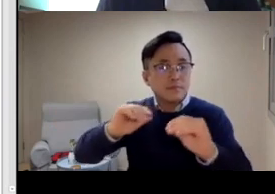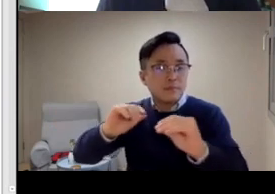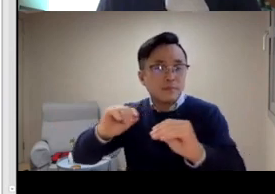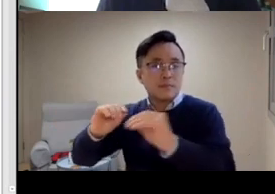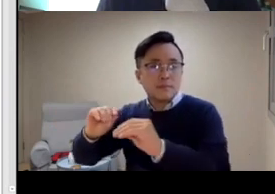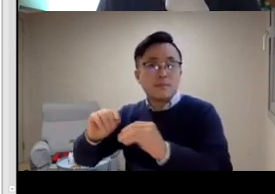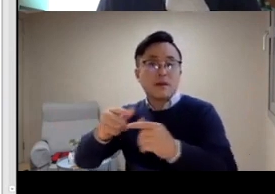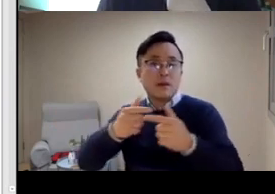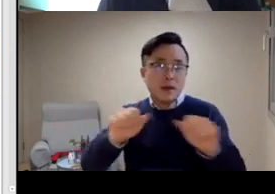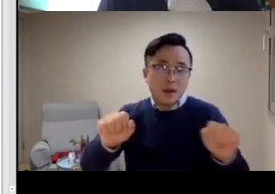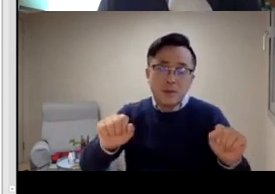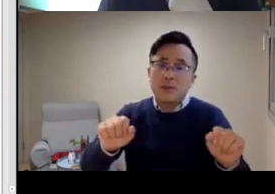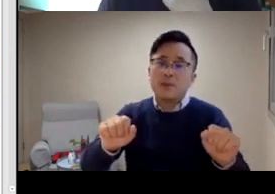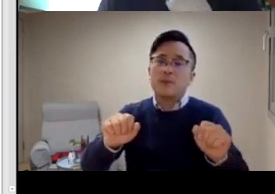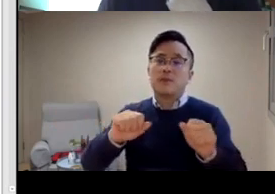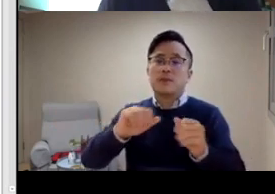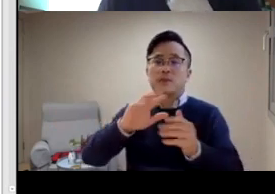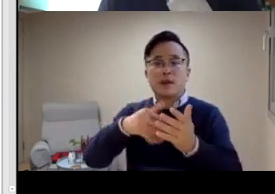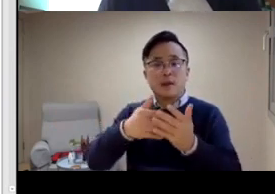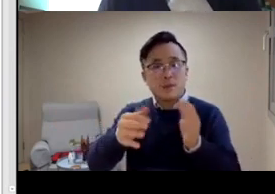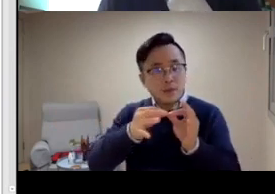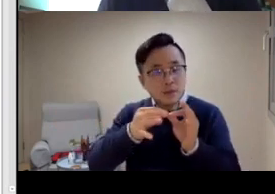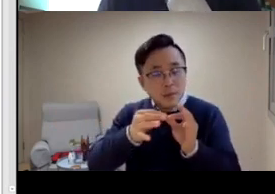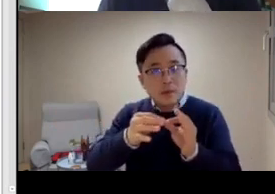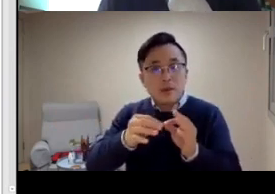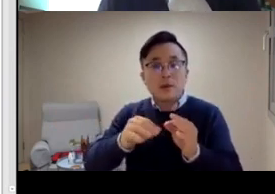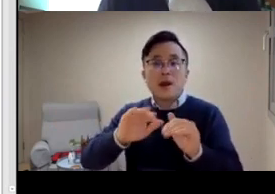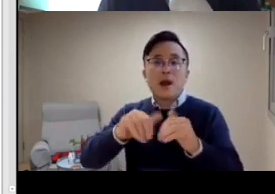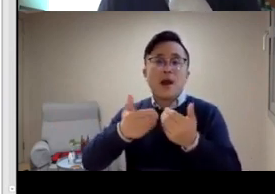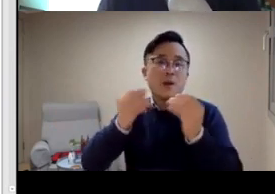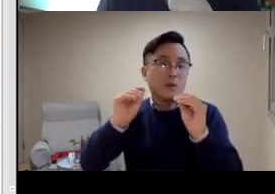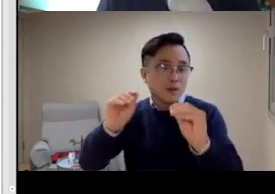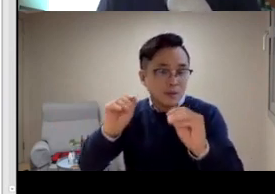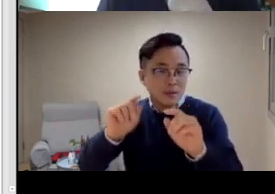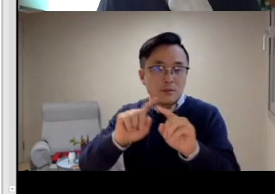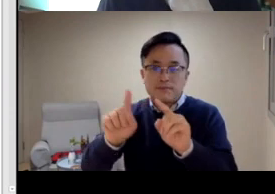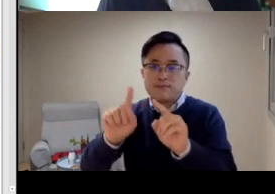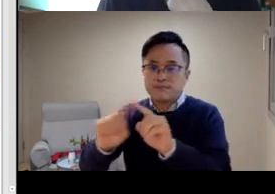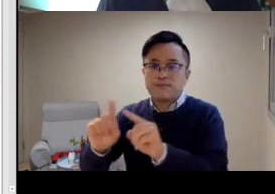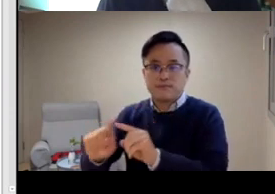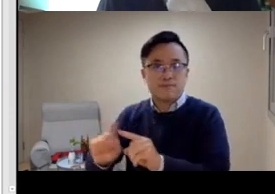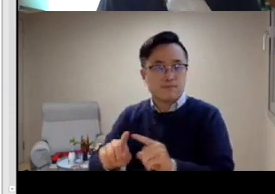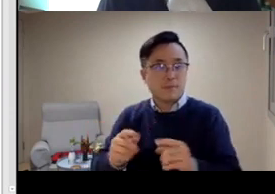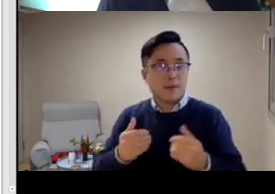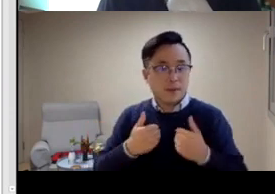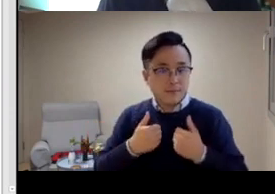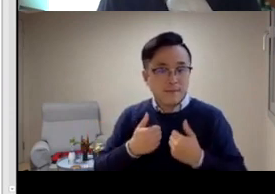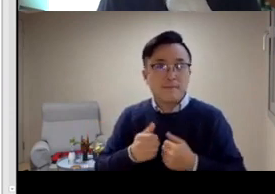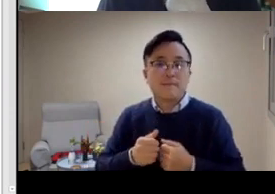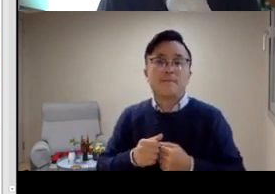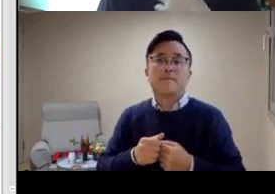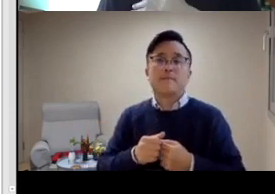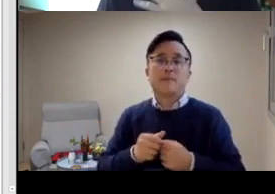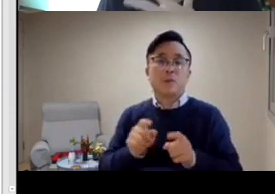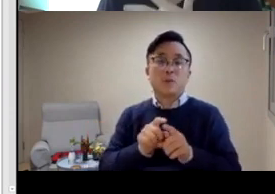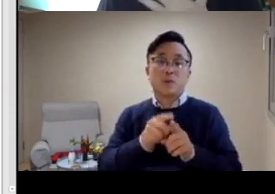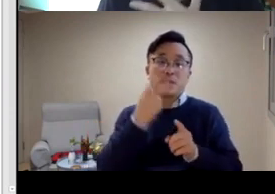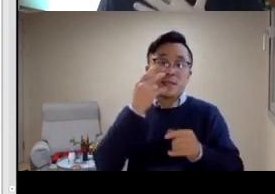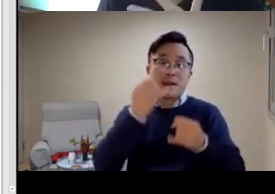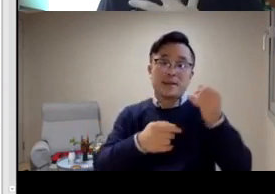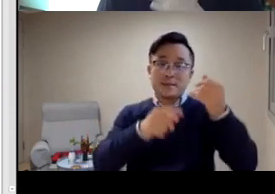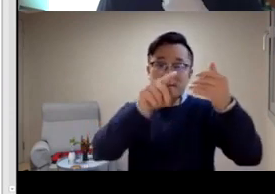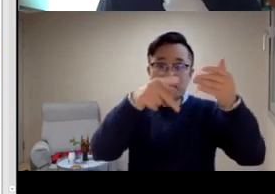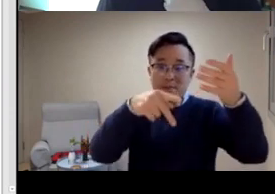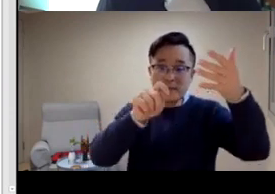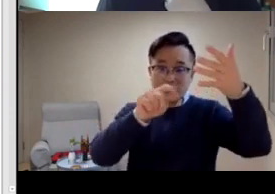Yeah. And I've been teaching at different universities in Korea, sign language, and interpreting and different, different